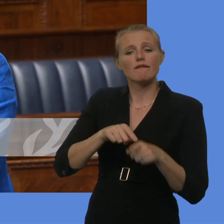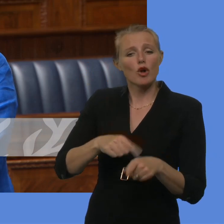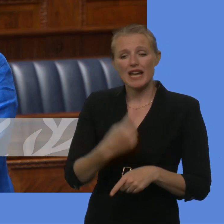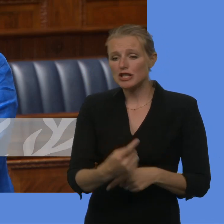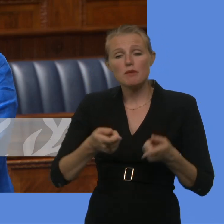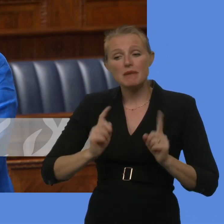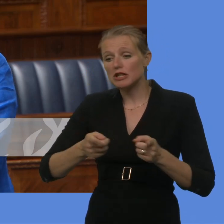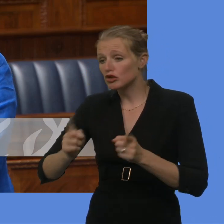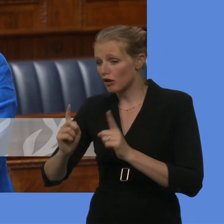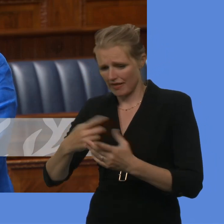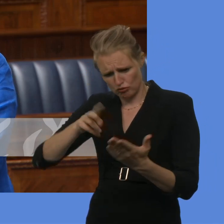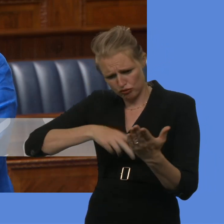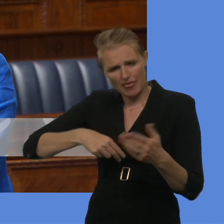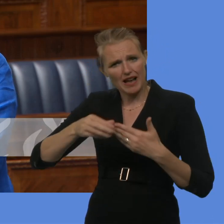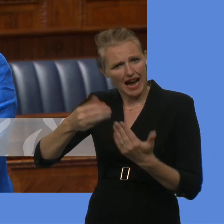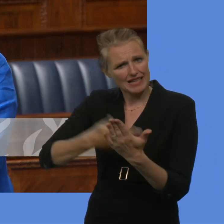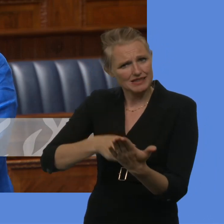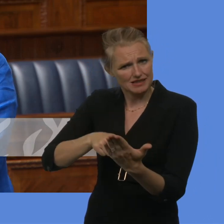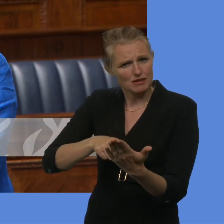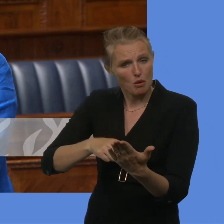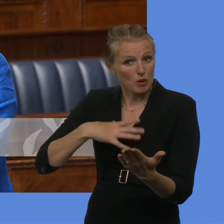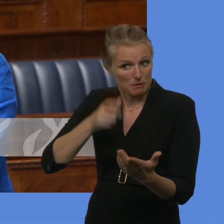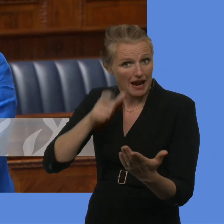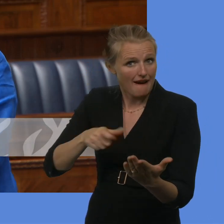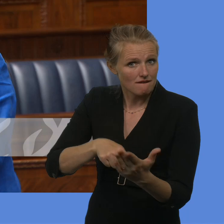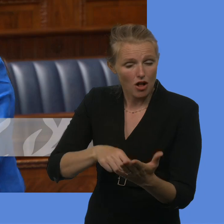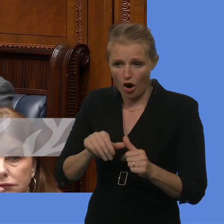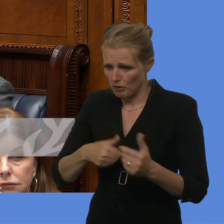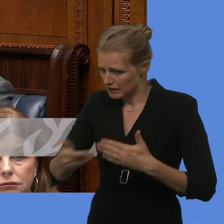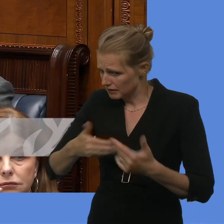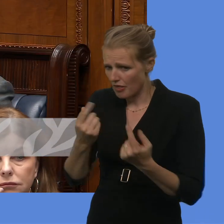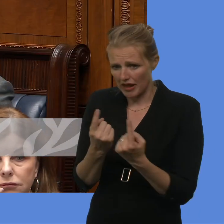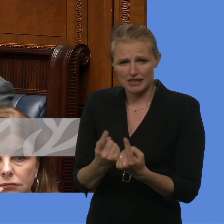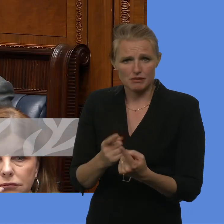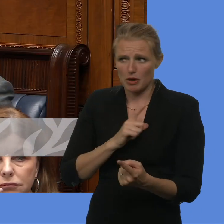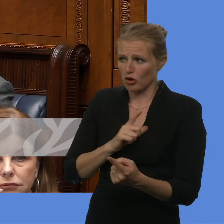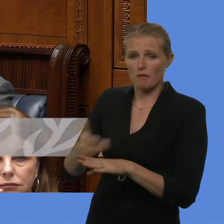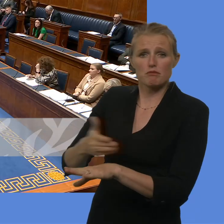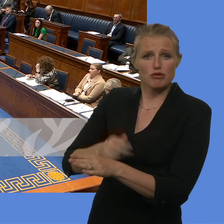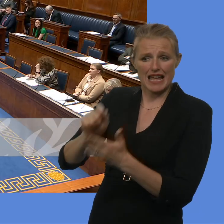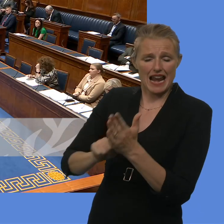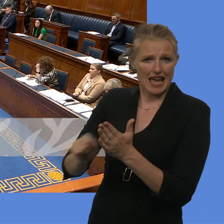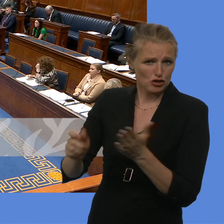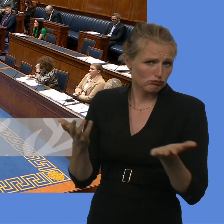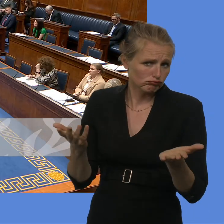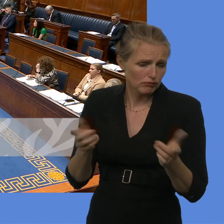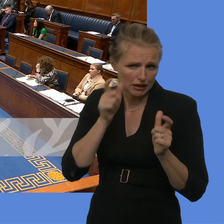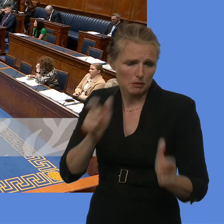but it is clear that we do need to be careful in terms of some of the issues and how we approach those. Mr. Walton Tennyson.